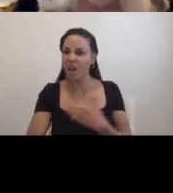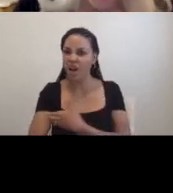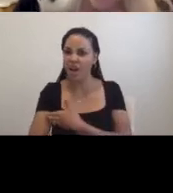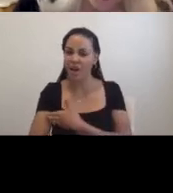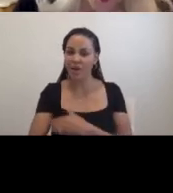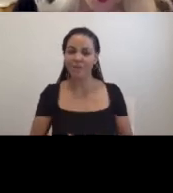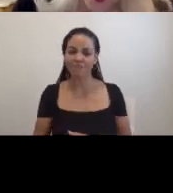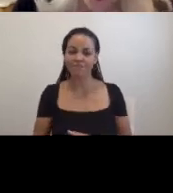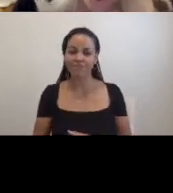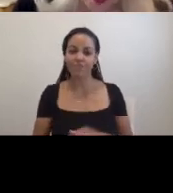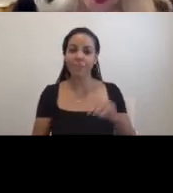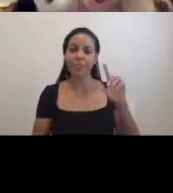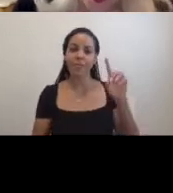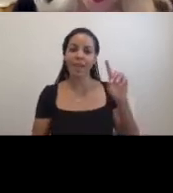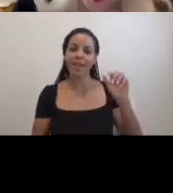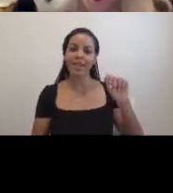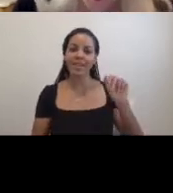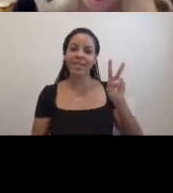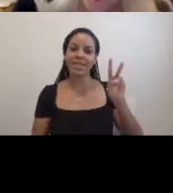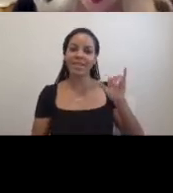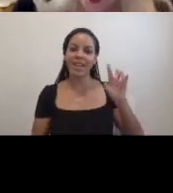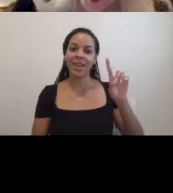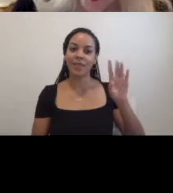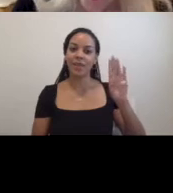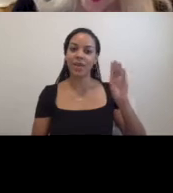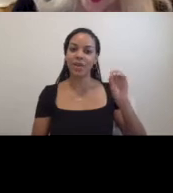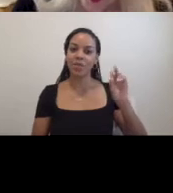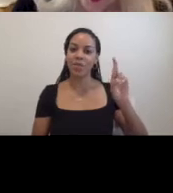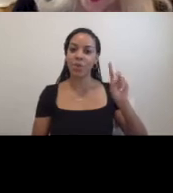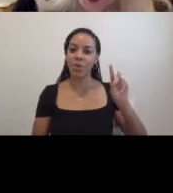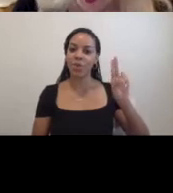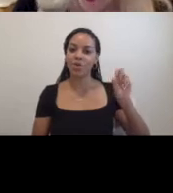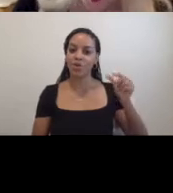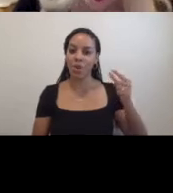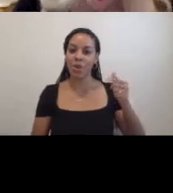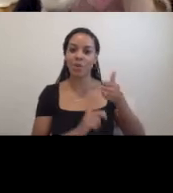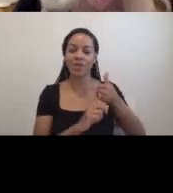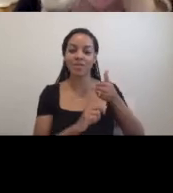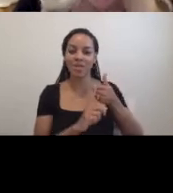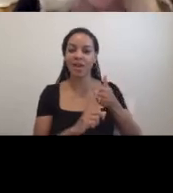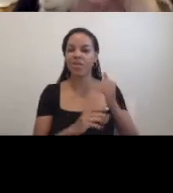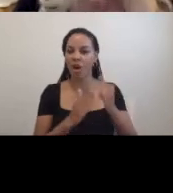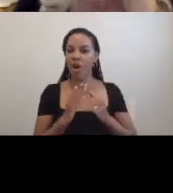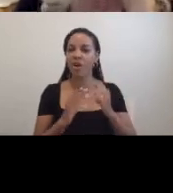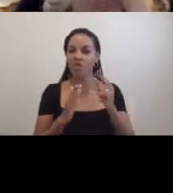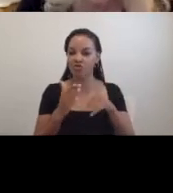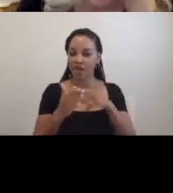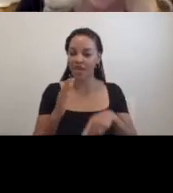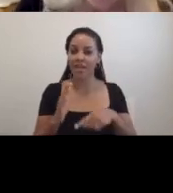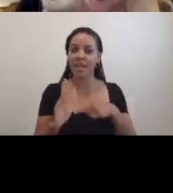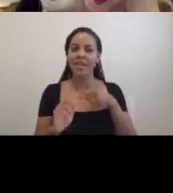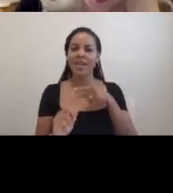David Bourdon, the art critic, gave it a great review in the village voice. He suggested